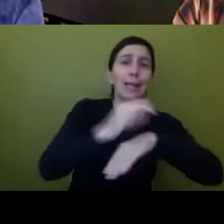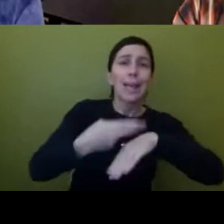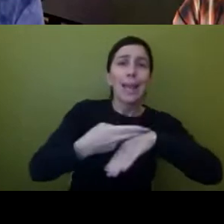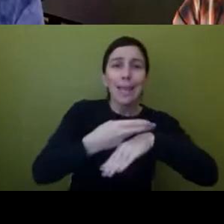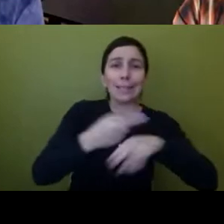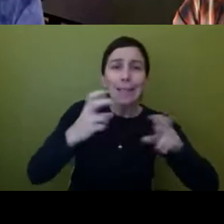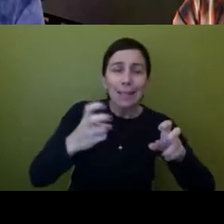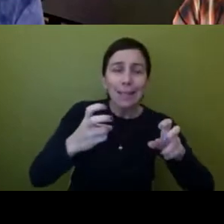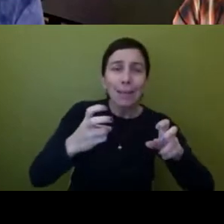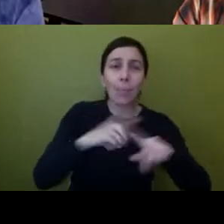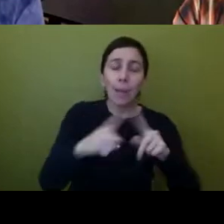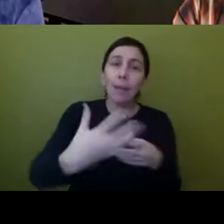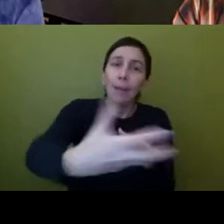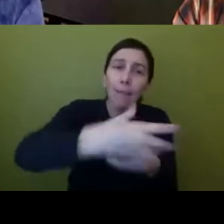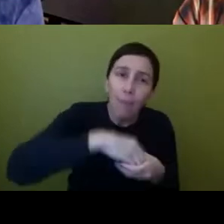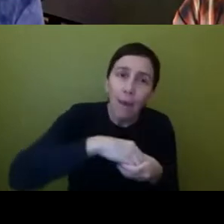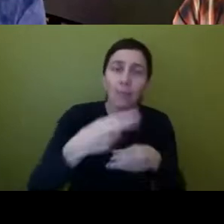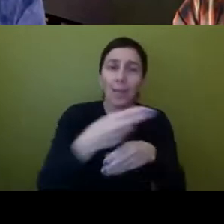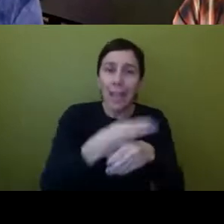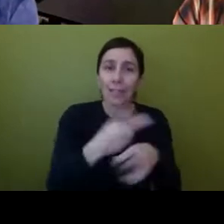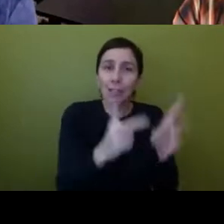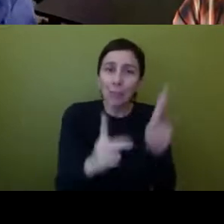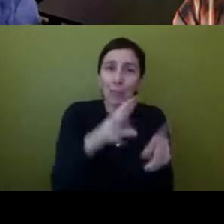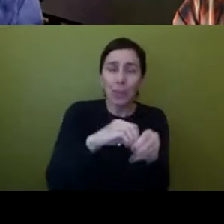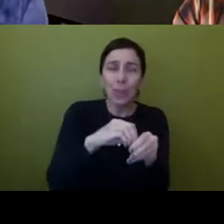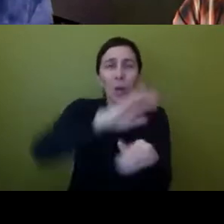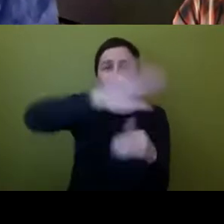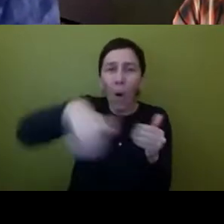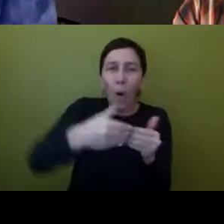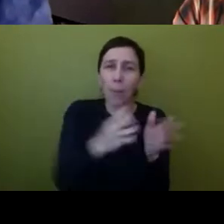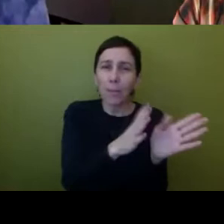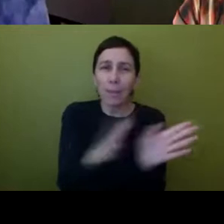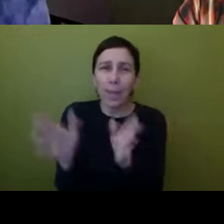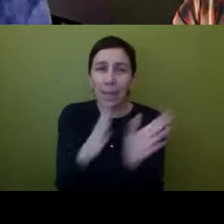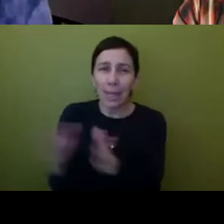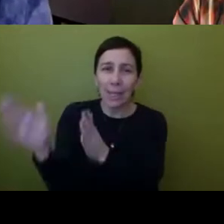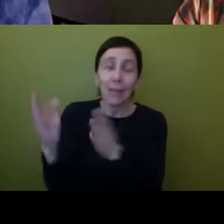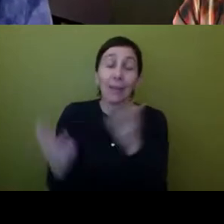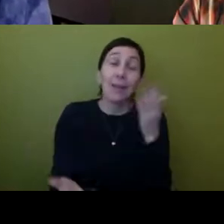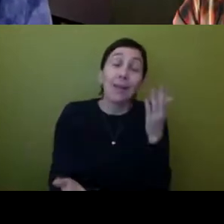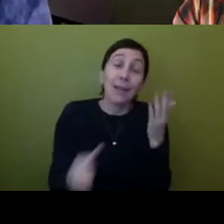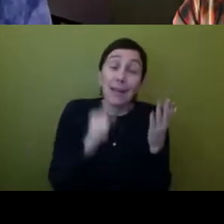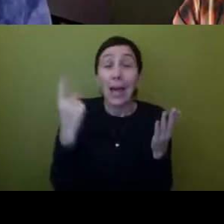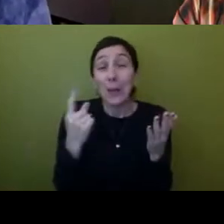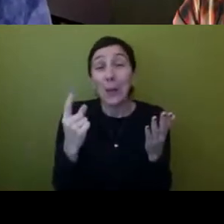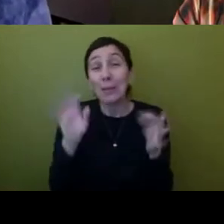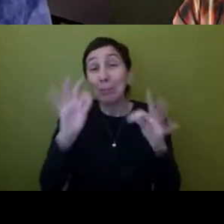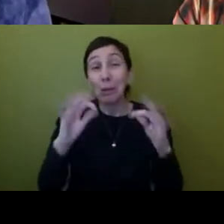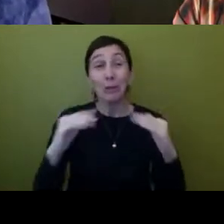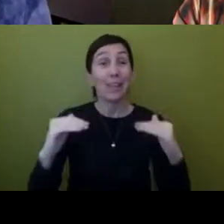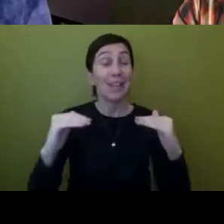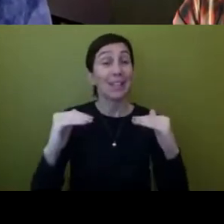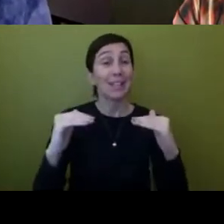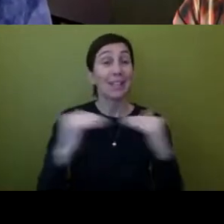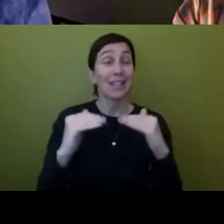involved in the every aspect of it not not necessarily equitably um in all all